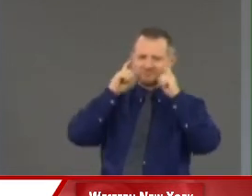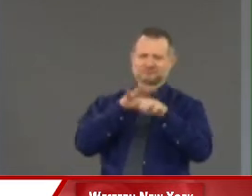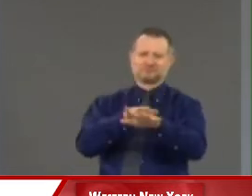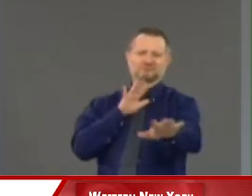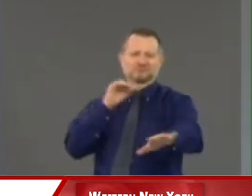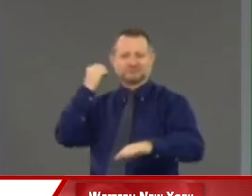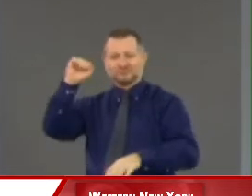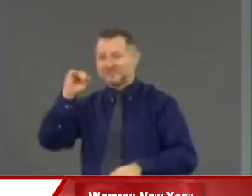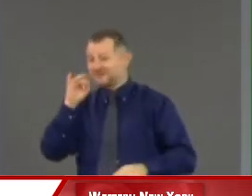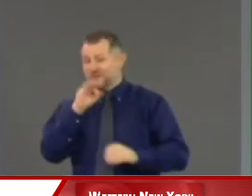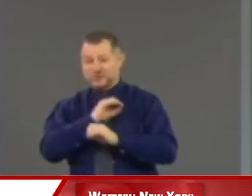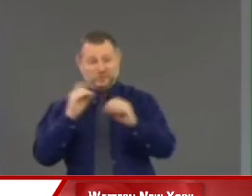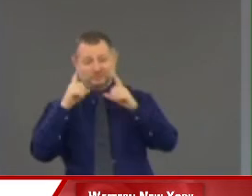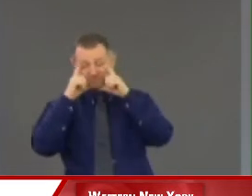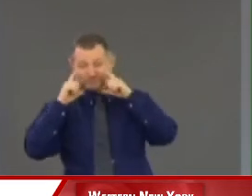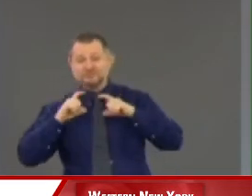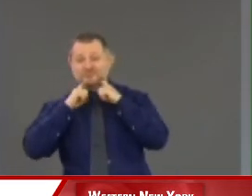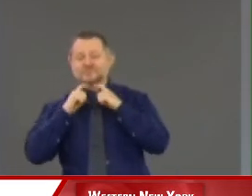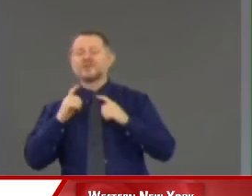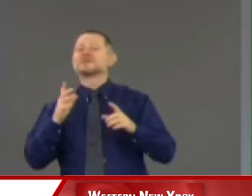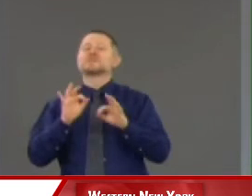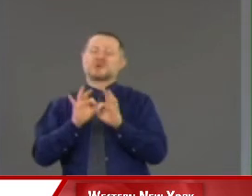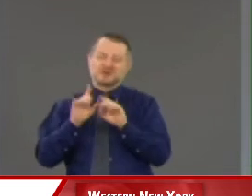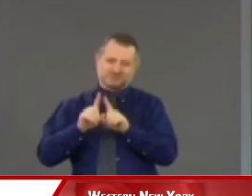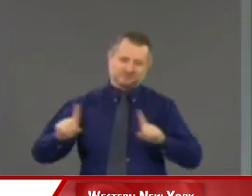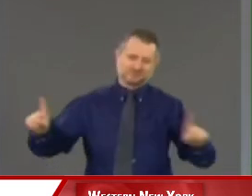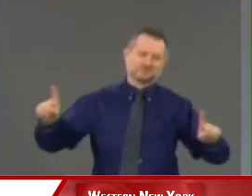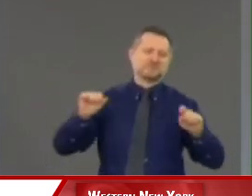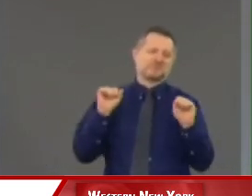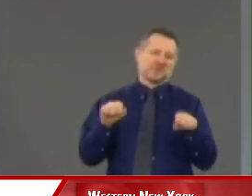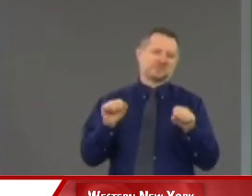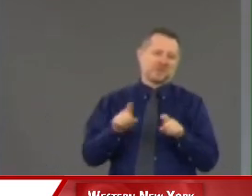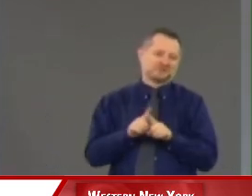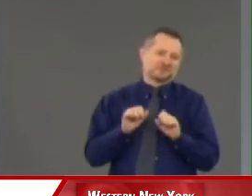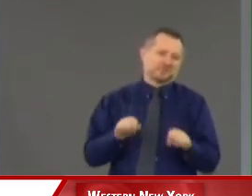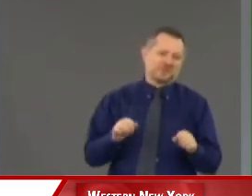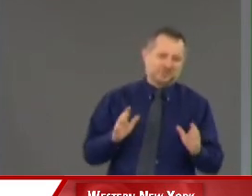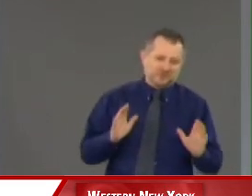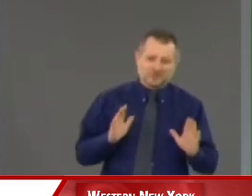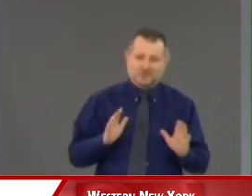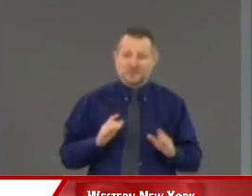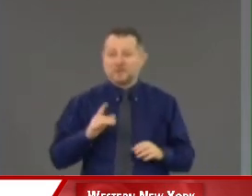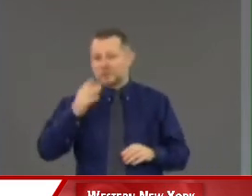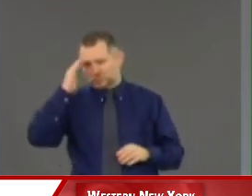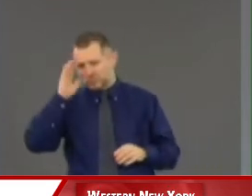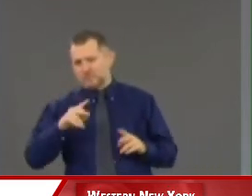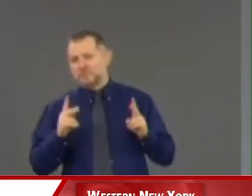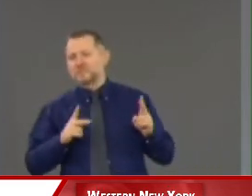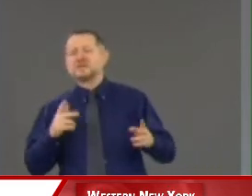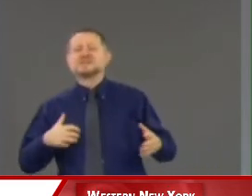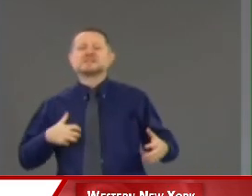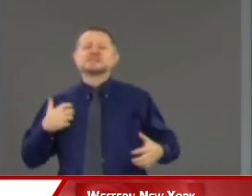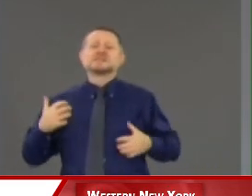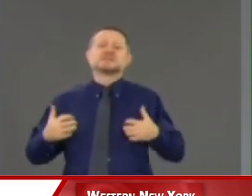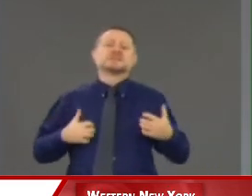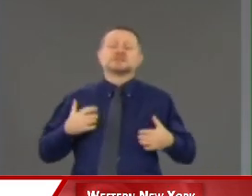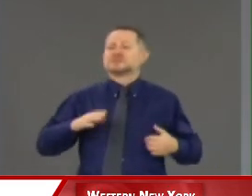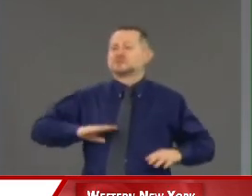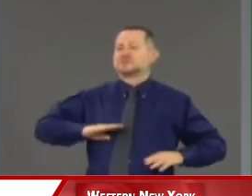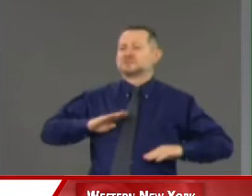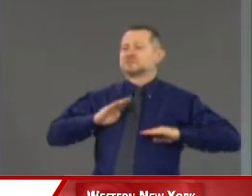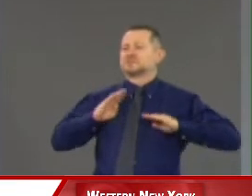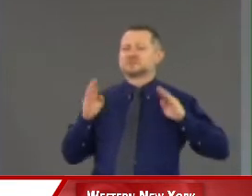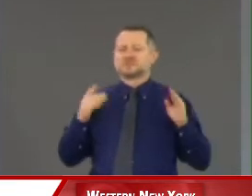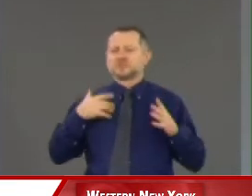distance themselves as much as possible. And as much as emotions are high, we, as the government has said, we need to be smart. And being